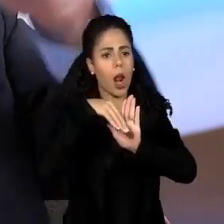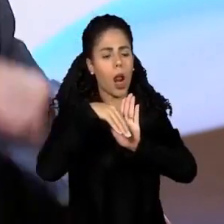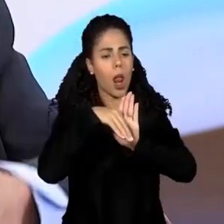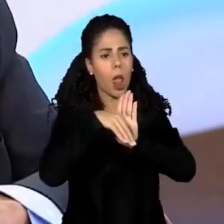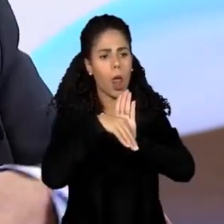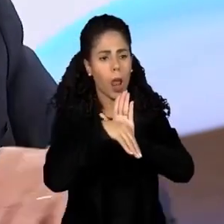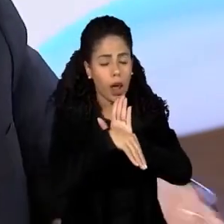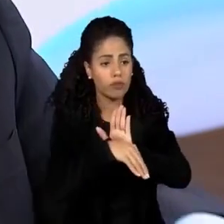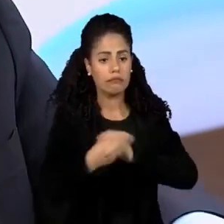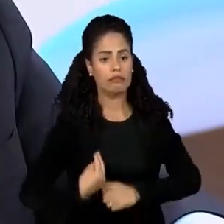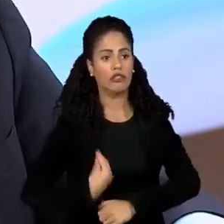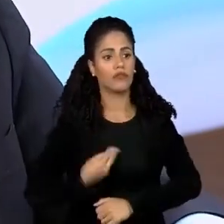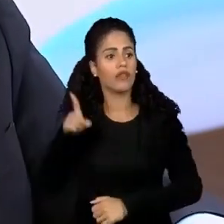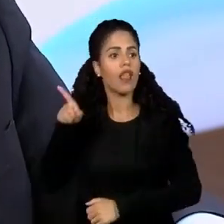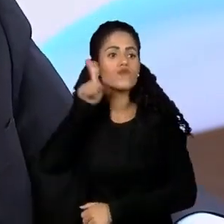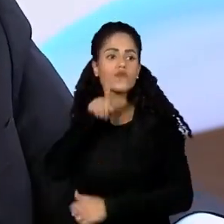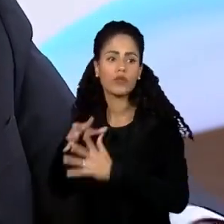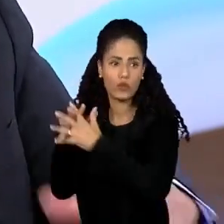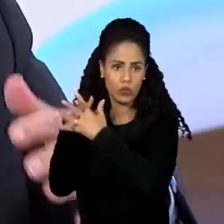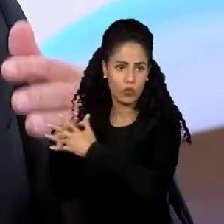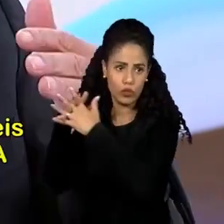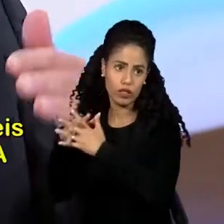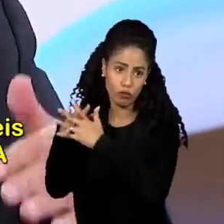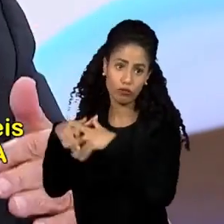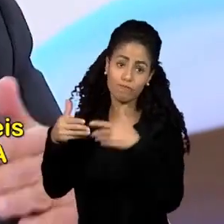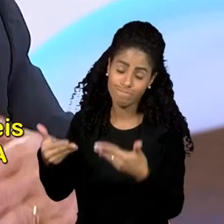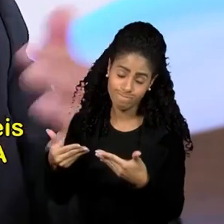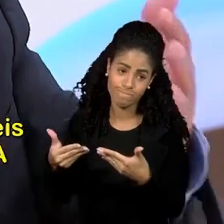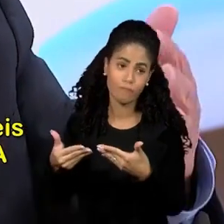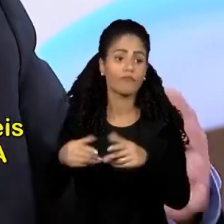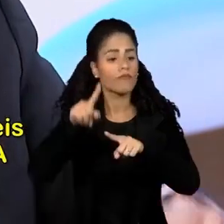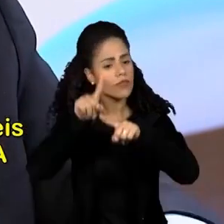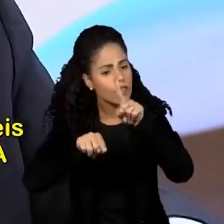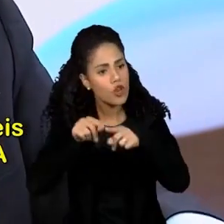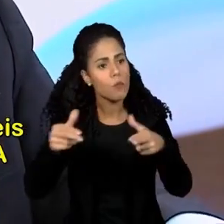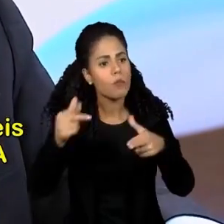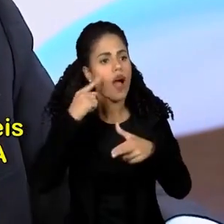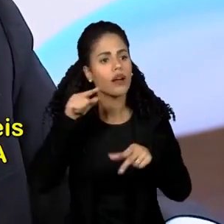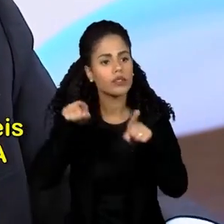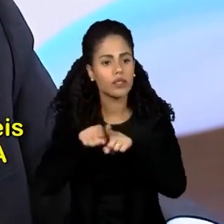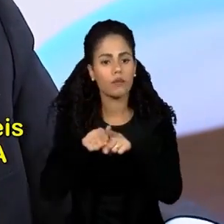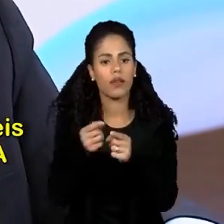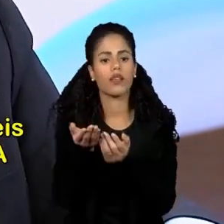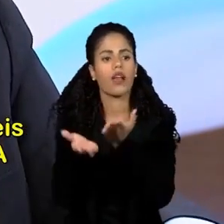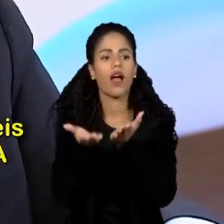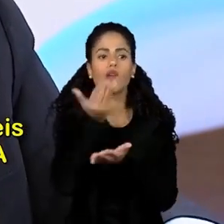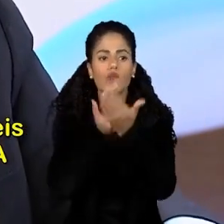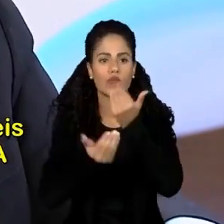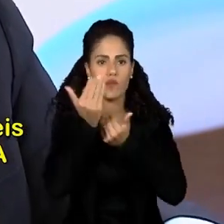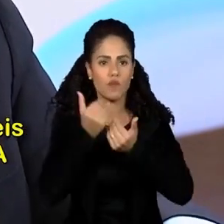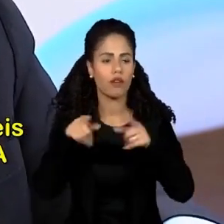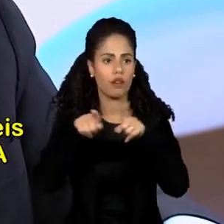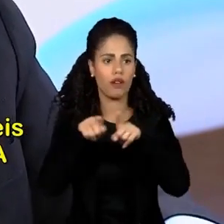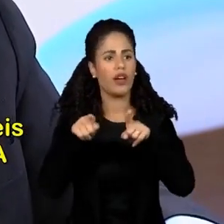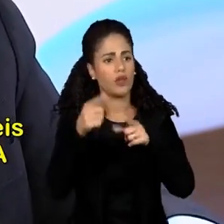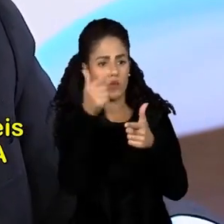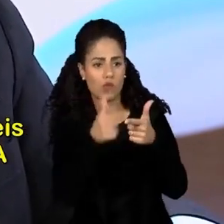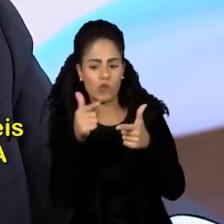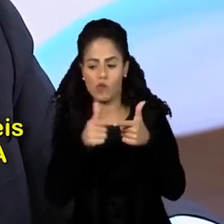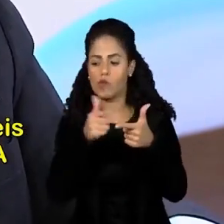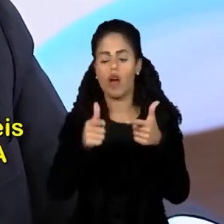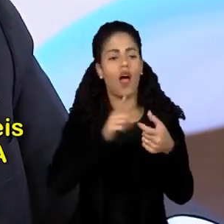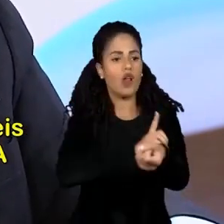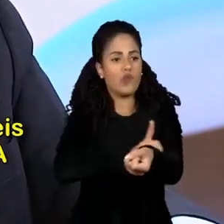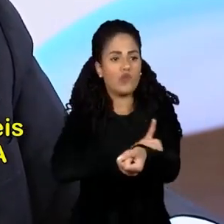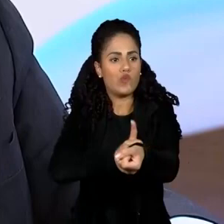has plummeted. We have food manufacturers that created a childhood diabetes crisis